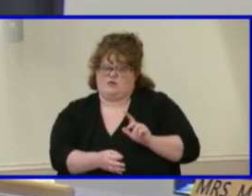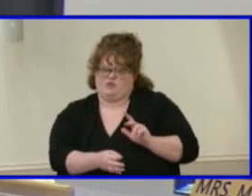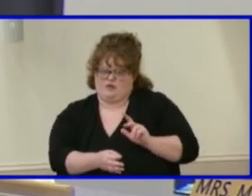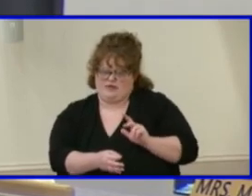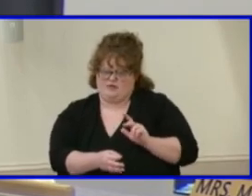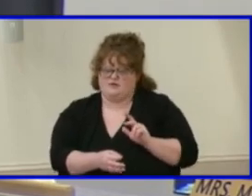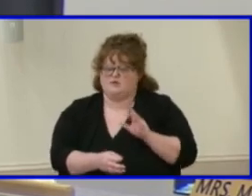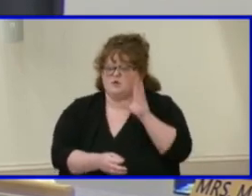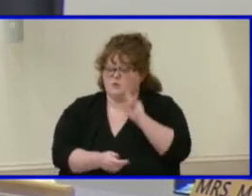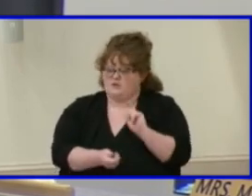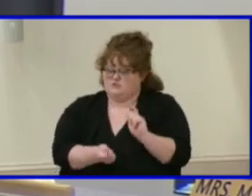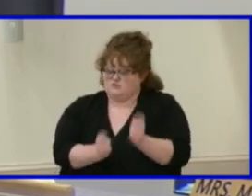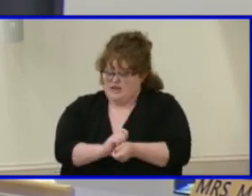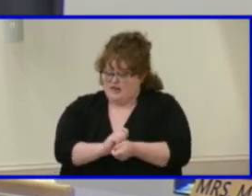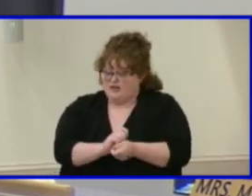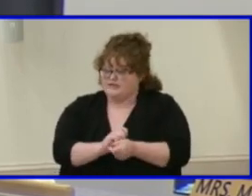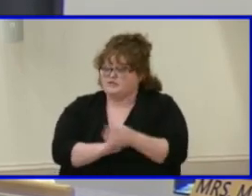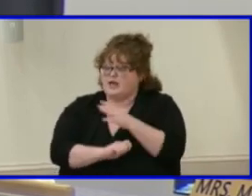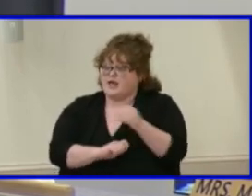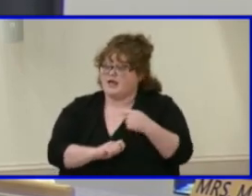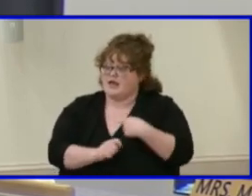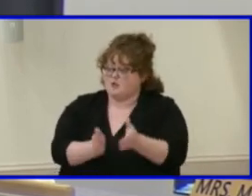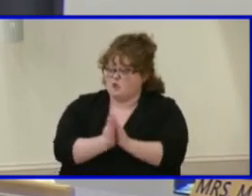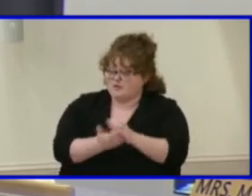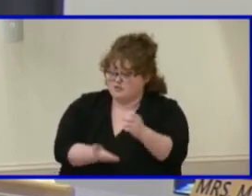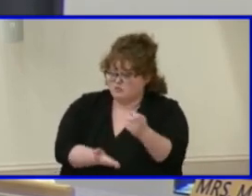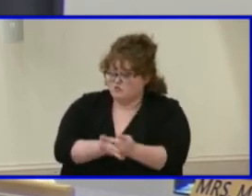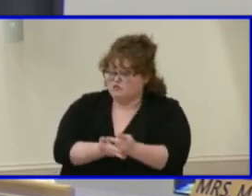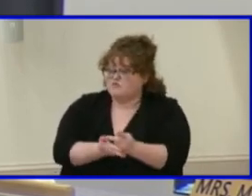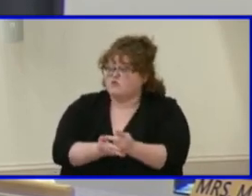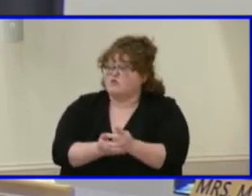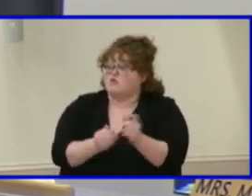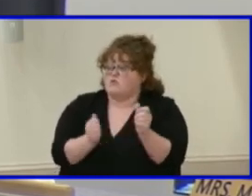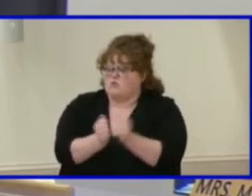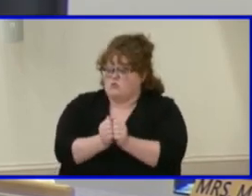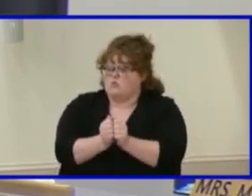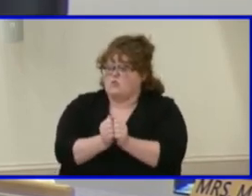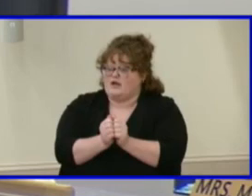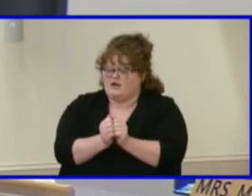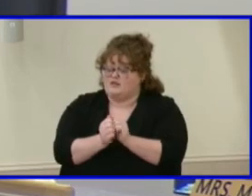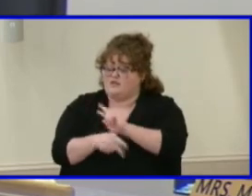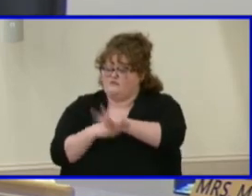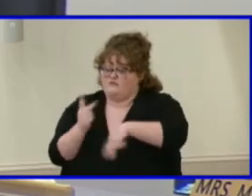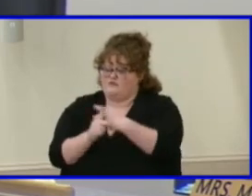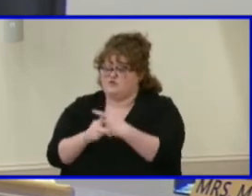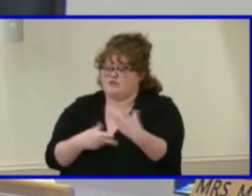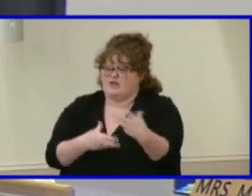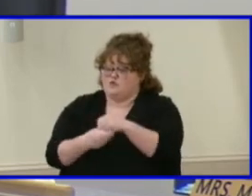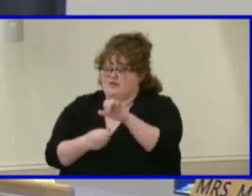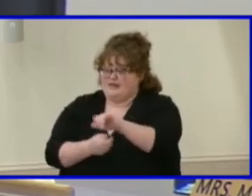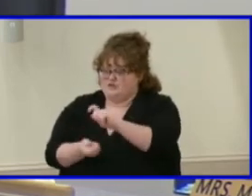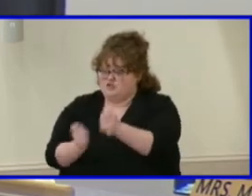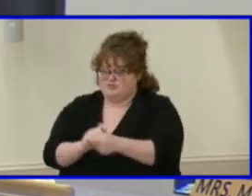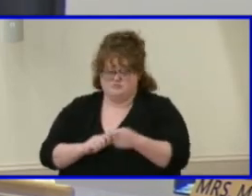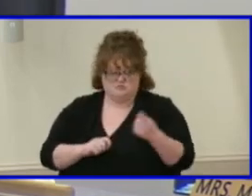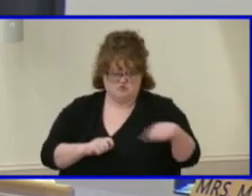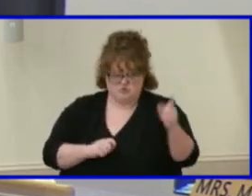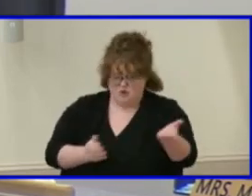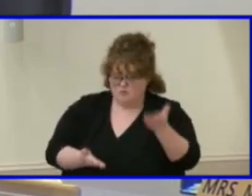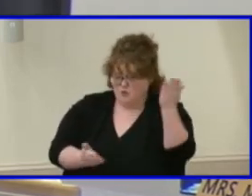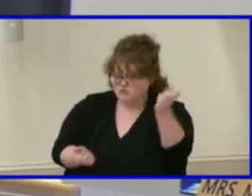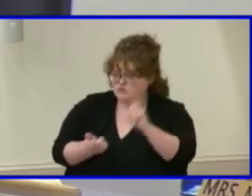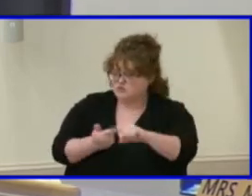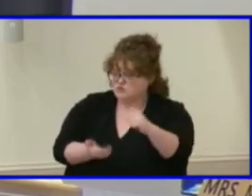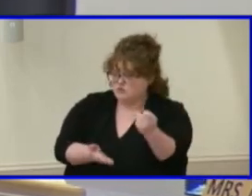make that change and are seeking your approval on a version that uh reflects that change board members is there a motion to prove the fy 2021